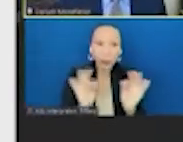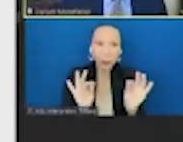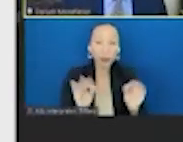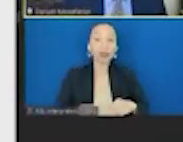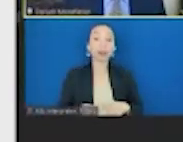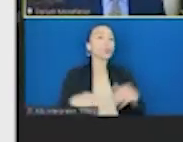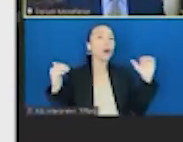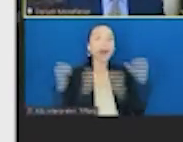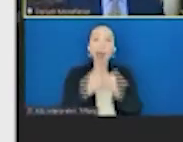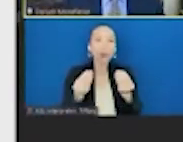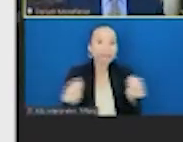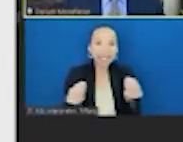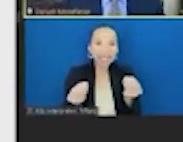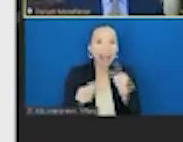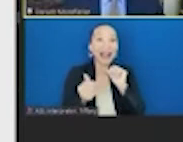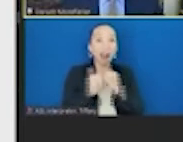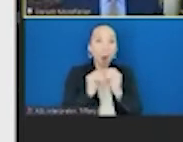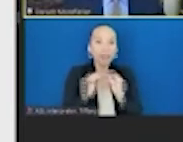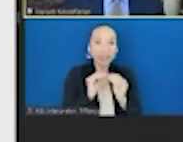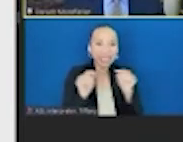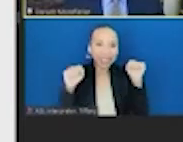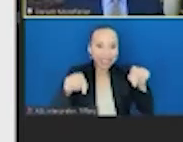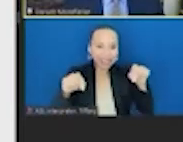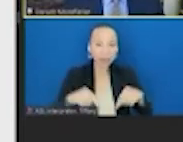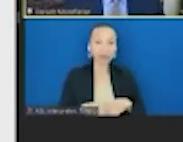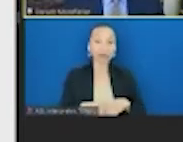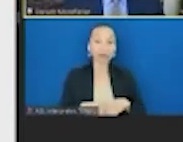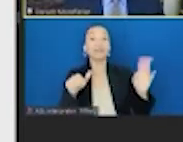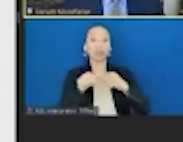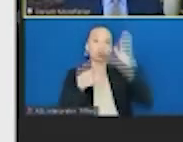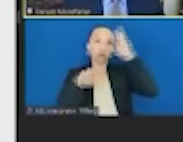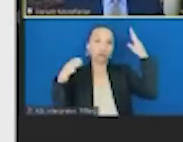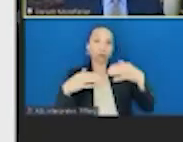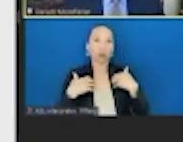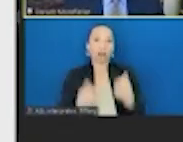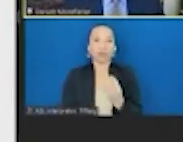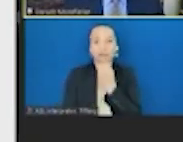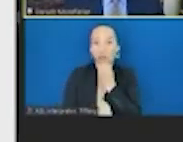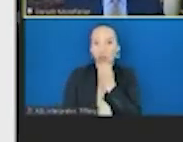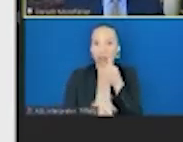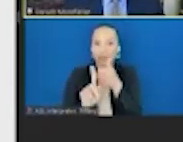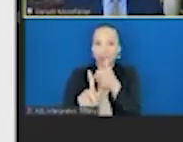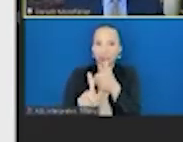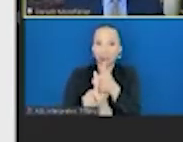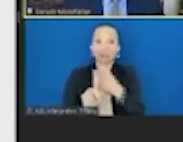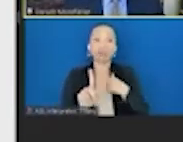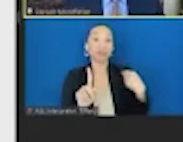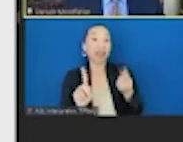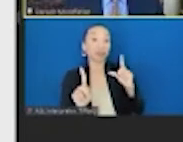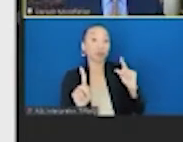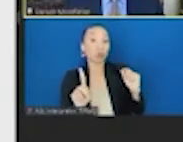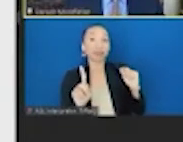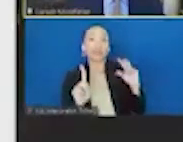policy. How do we fix this? You know, first, we have to focus on healthy foods. We've focused in our country for 20 or 30 years